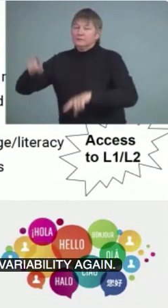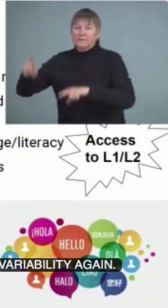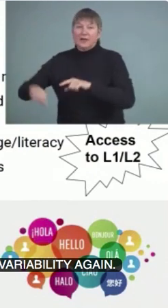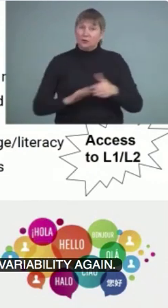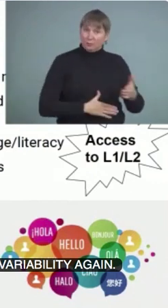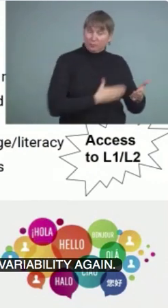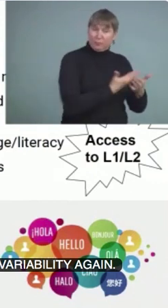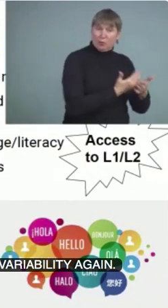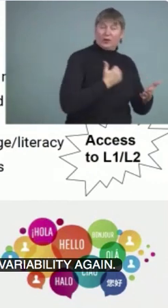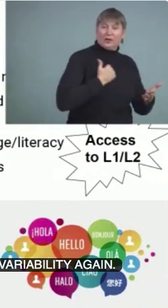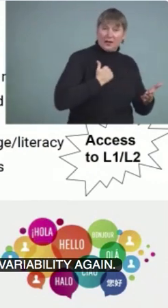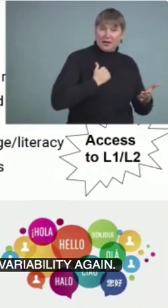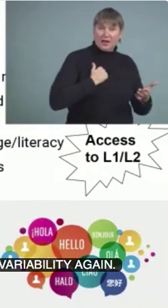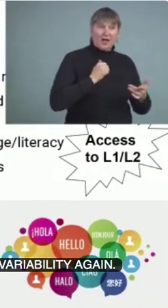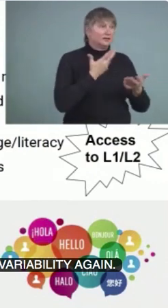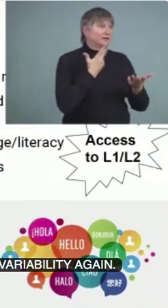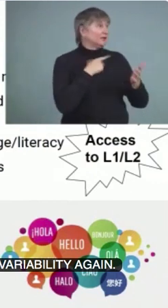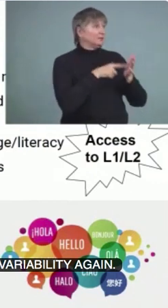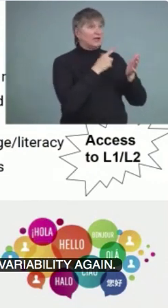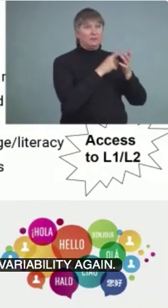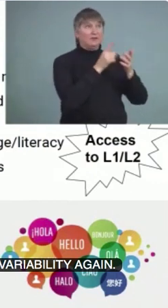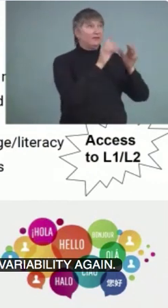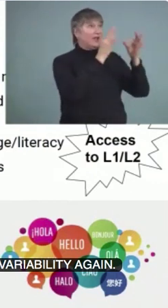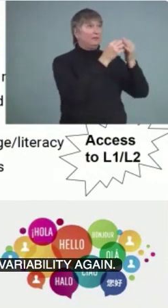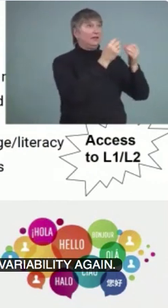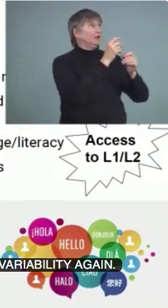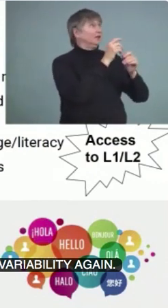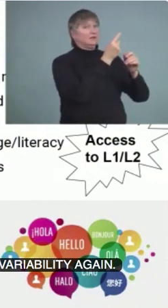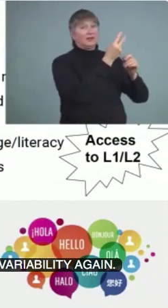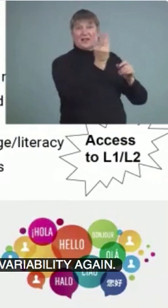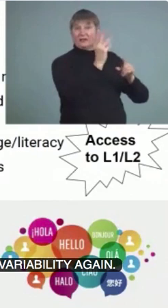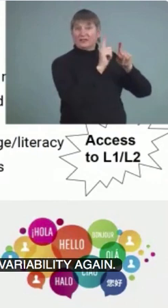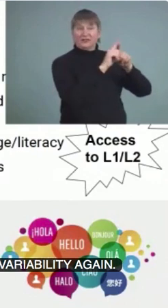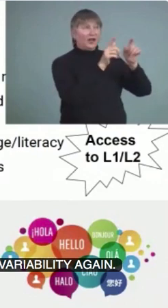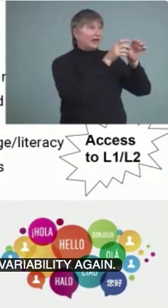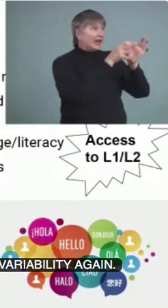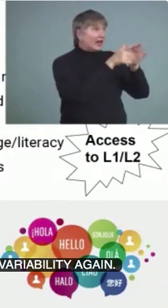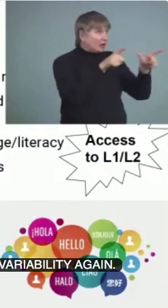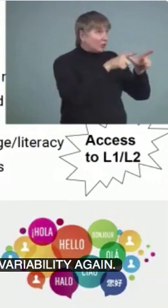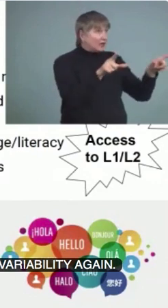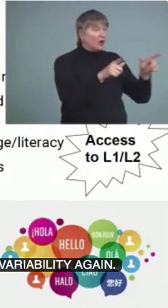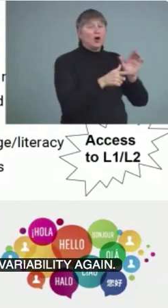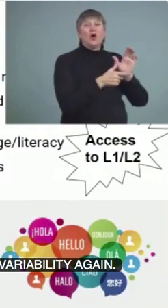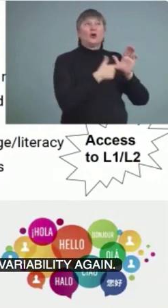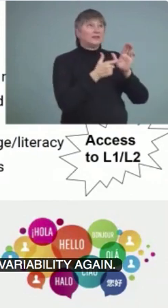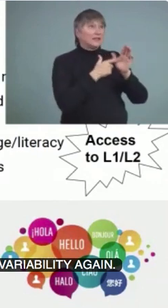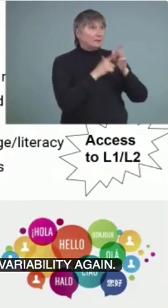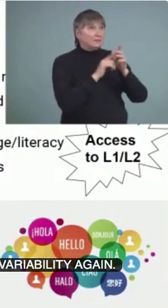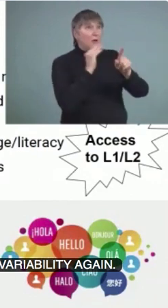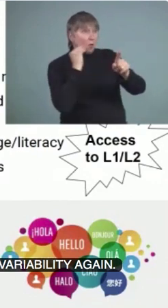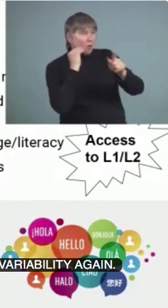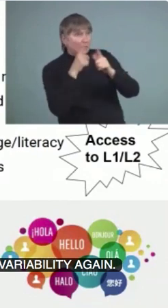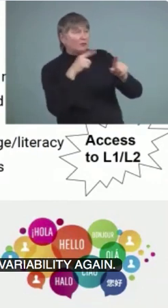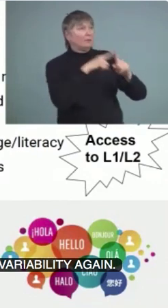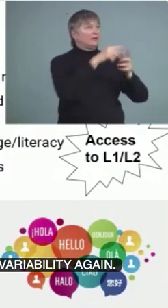it can be to multilingual families. It can be to families hearing and speaking English and other languages at home.